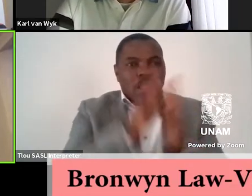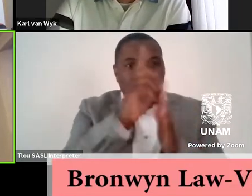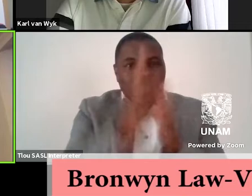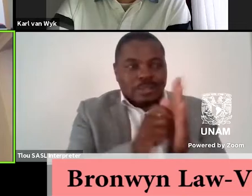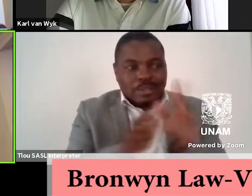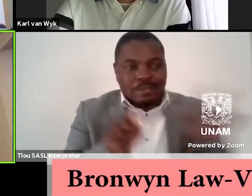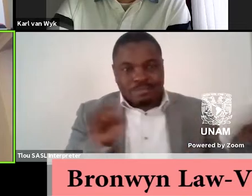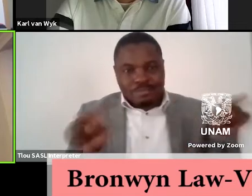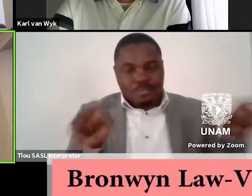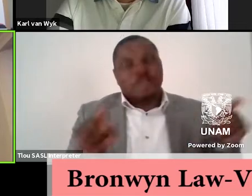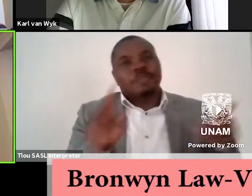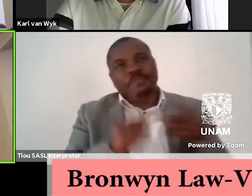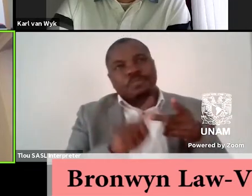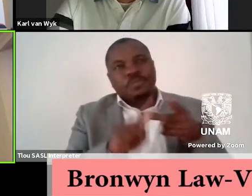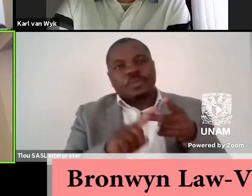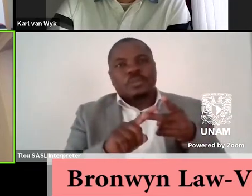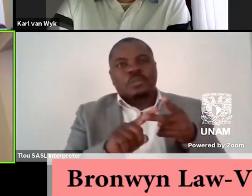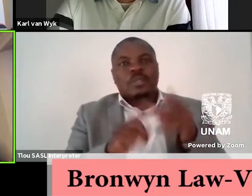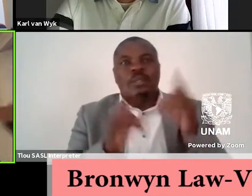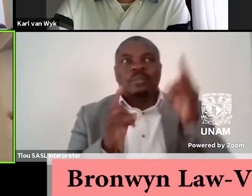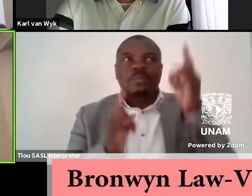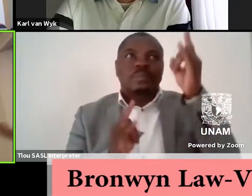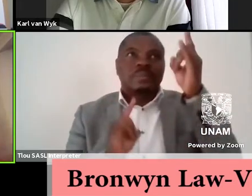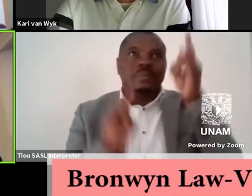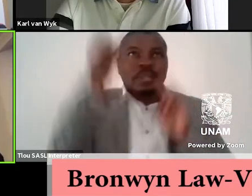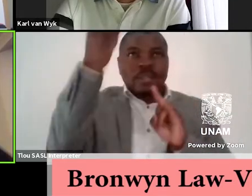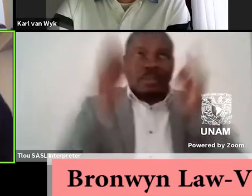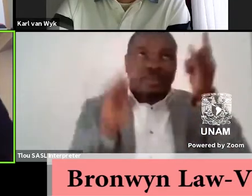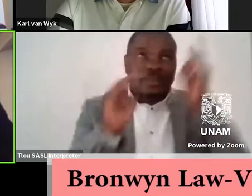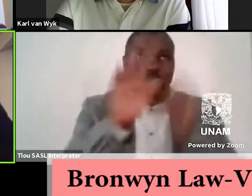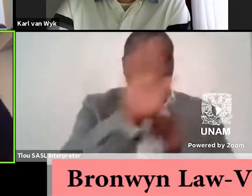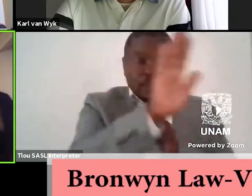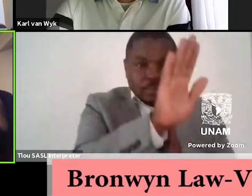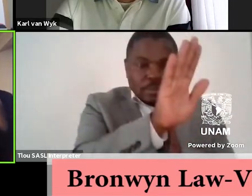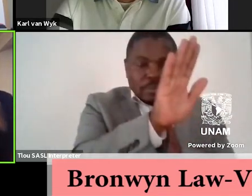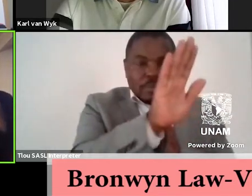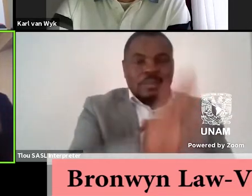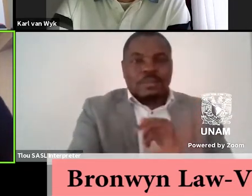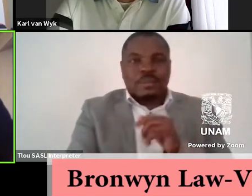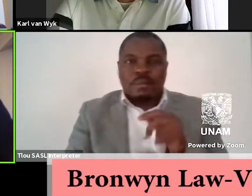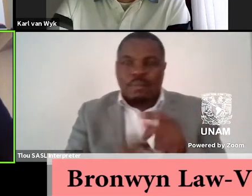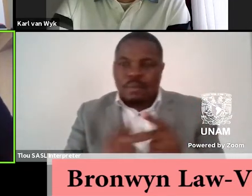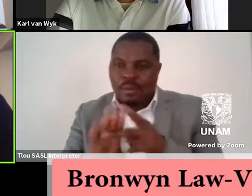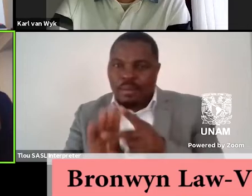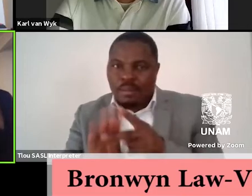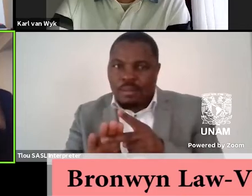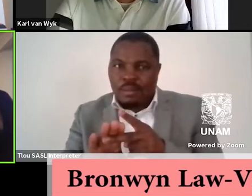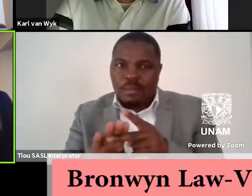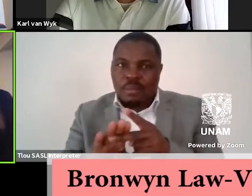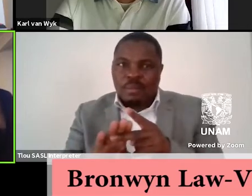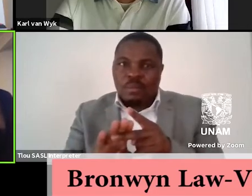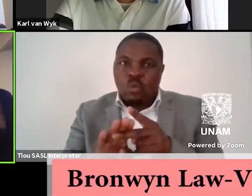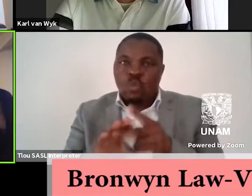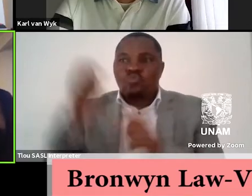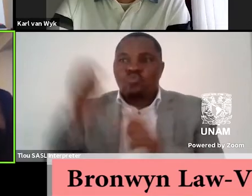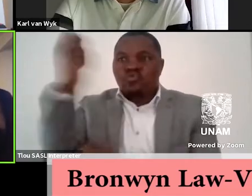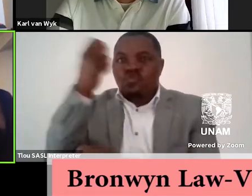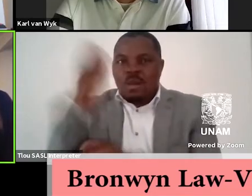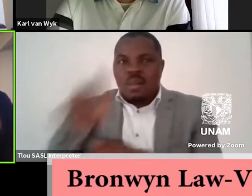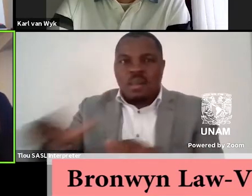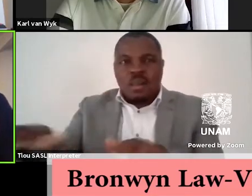the relationship between the city and the city and the, and the rural landscape.